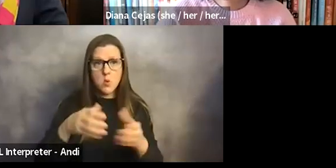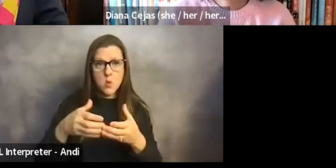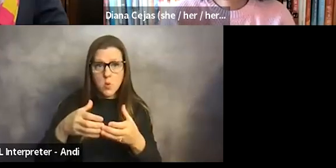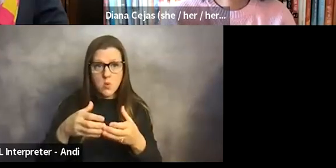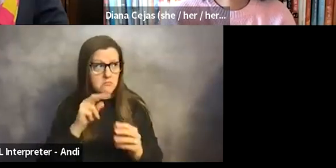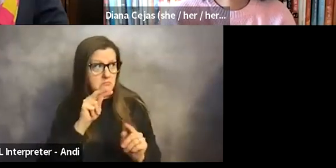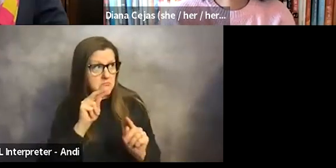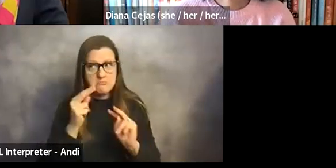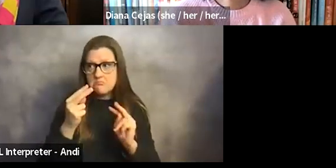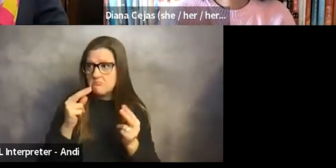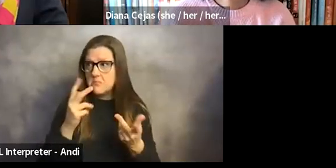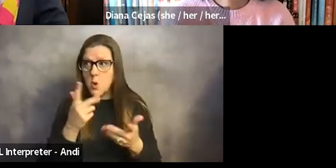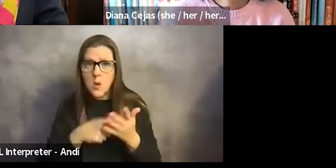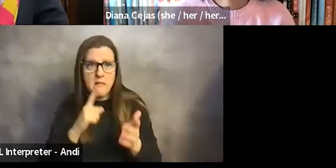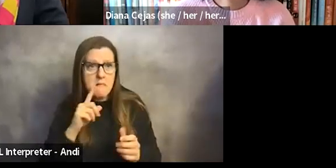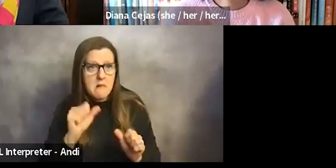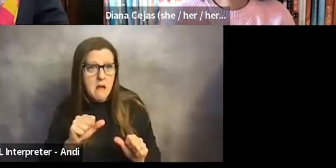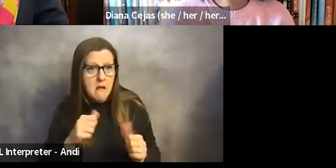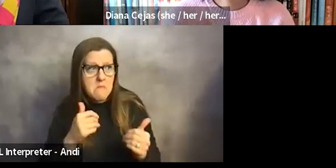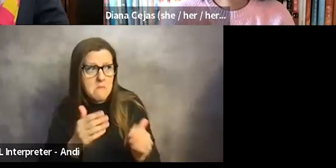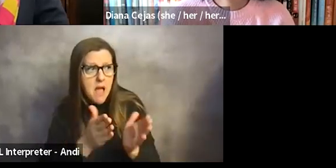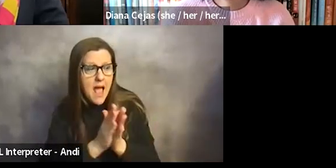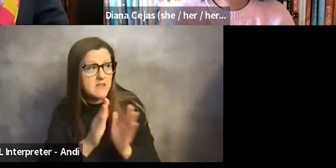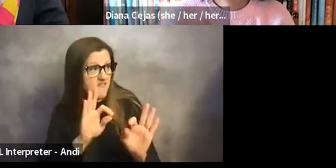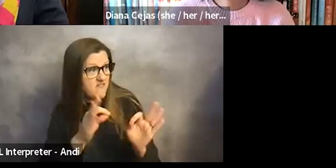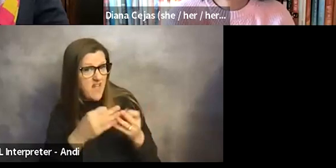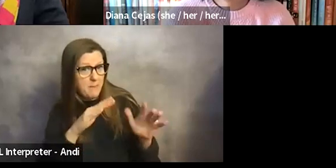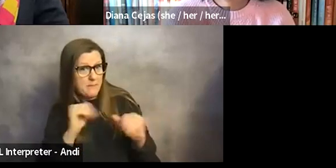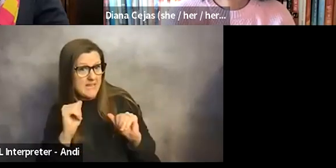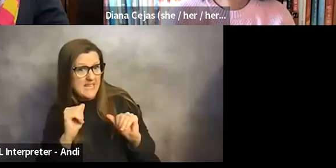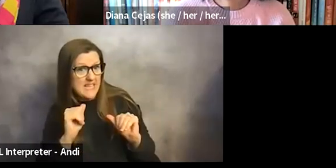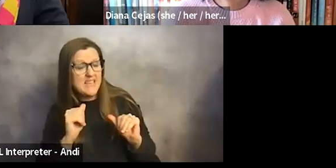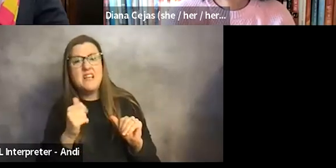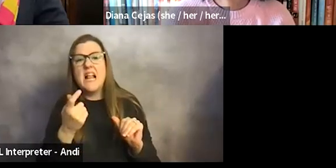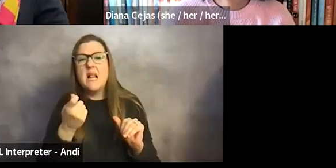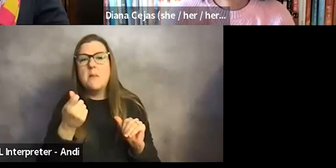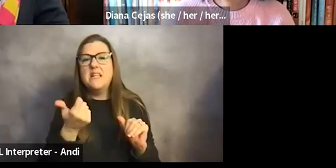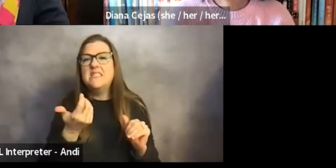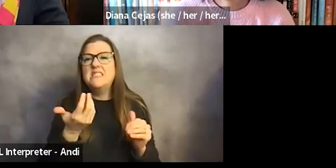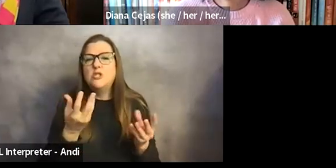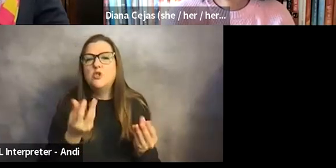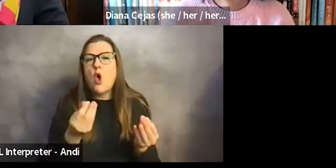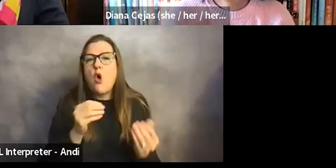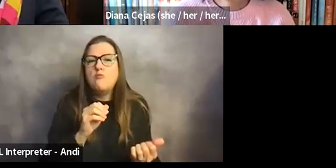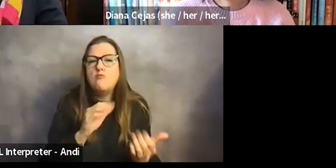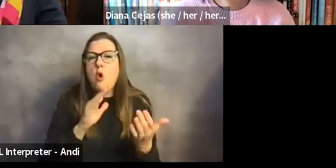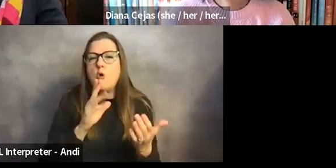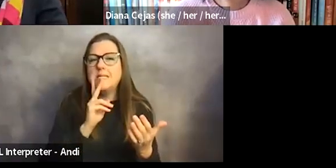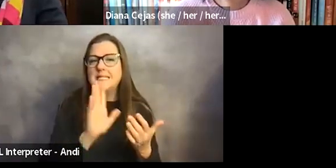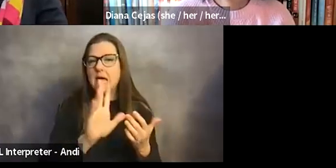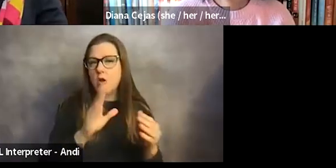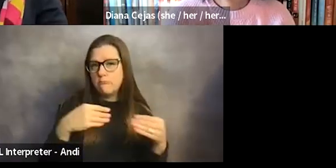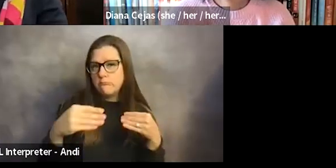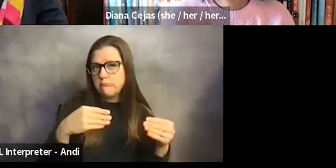them to see if there's anything you can ask about, you know, family leave can be one way to sort of soft float how flexible they are. And,